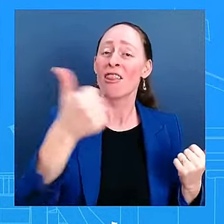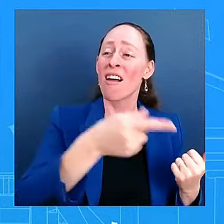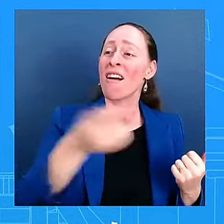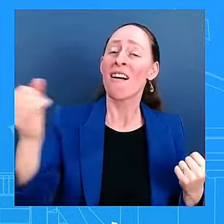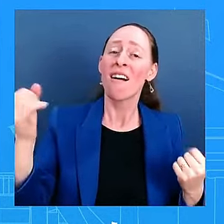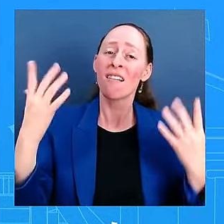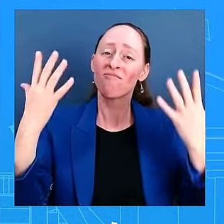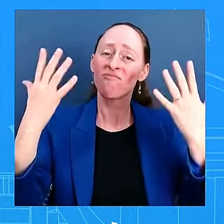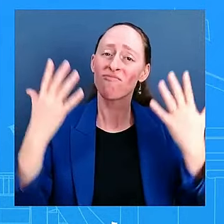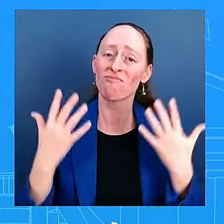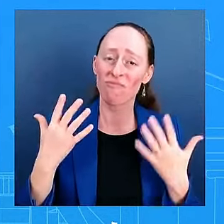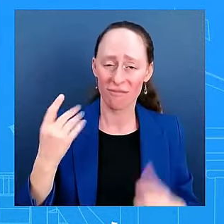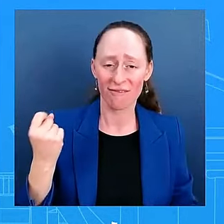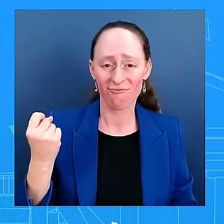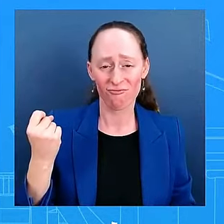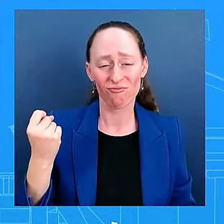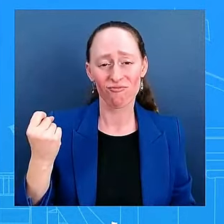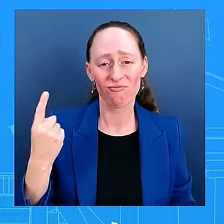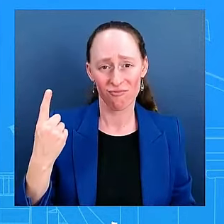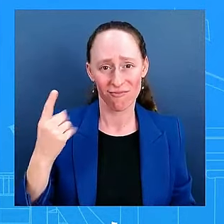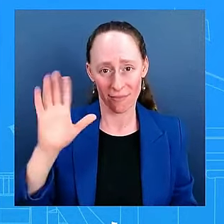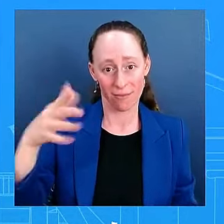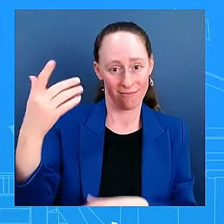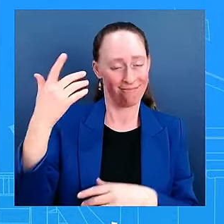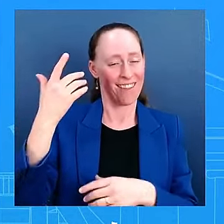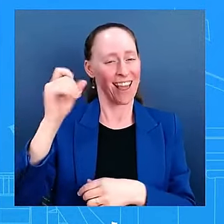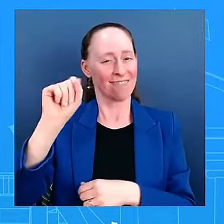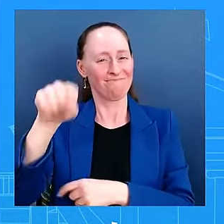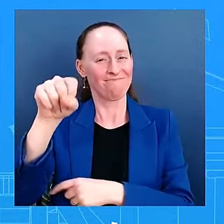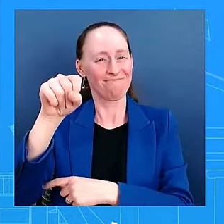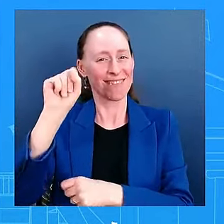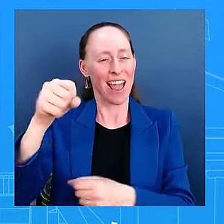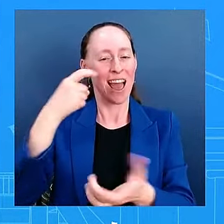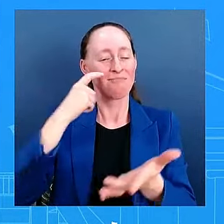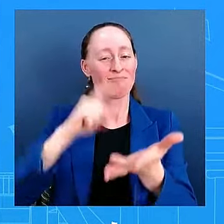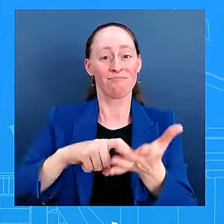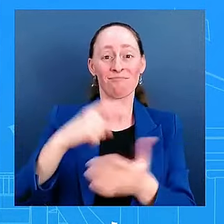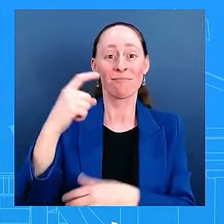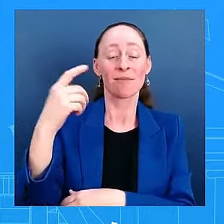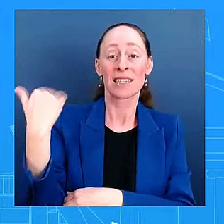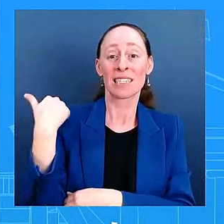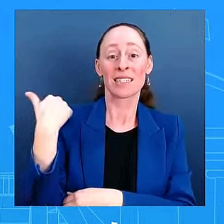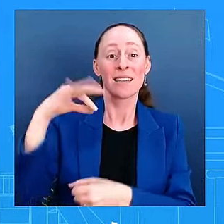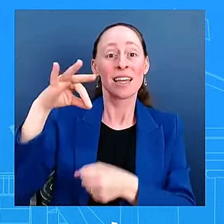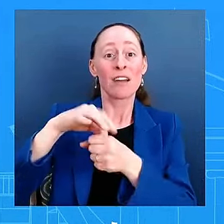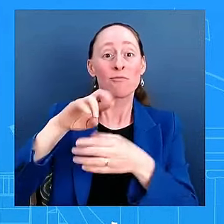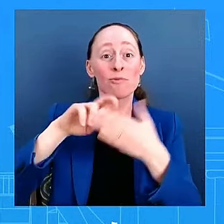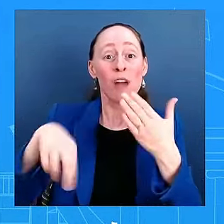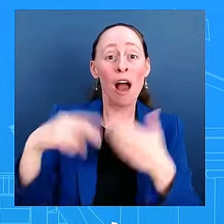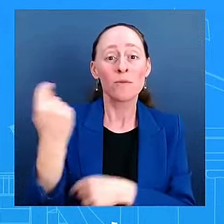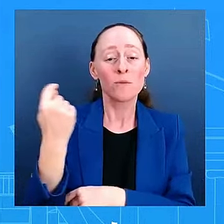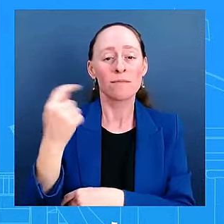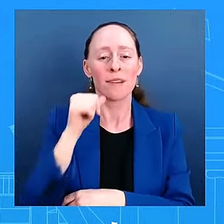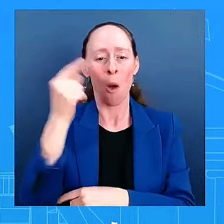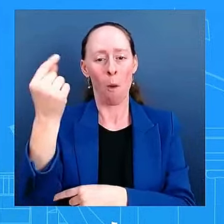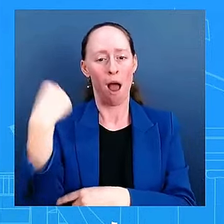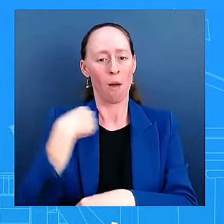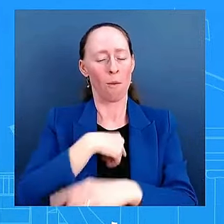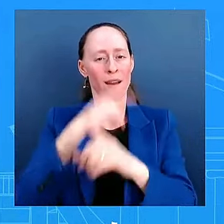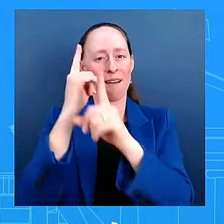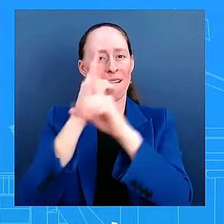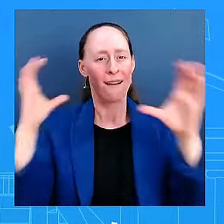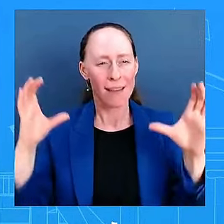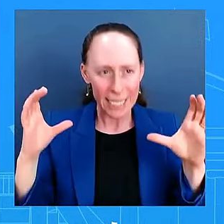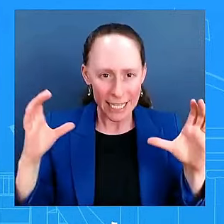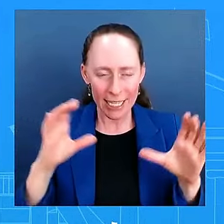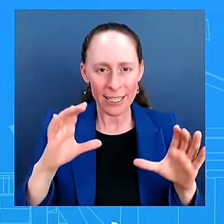team's desired outcome. There's going to be a lot of post-mortem analysis